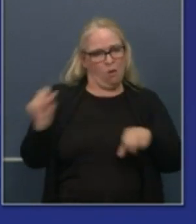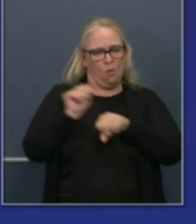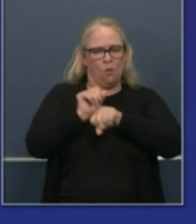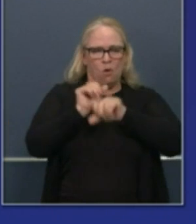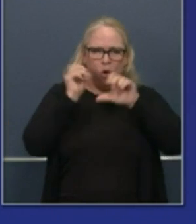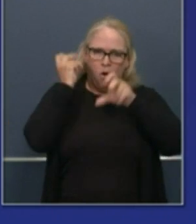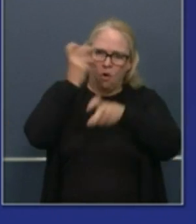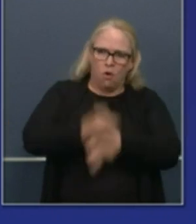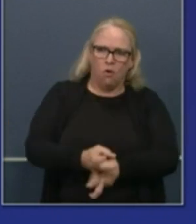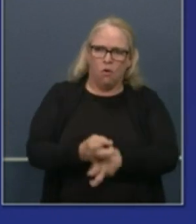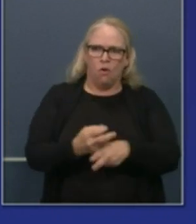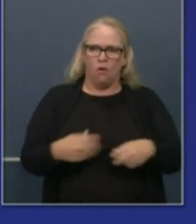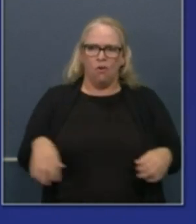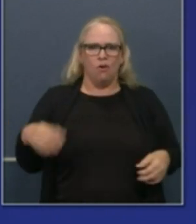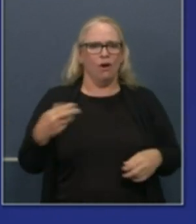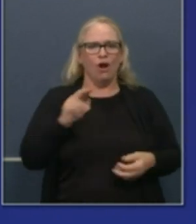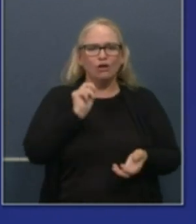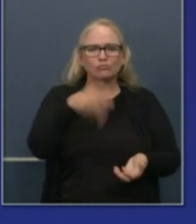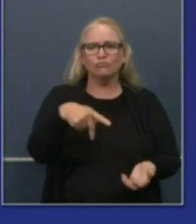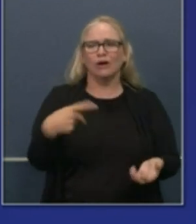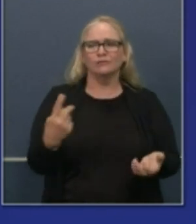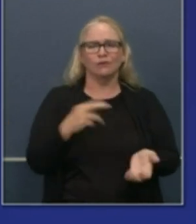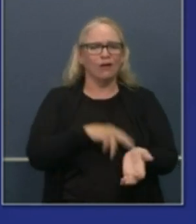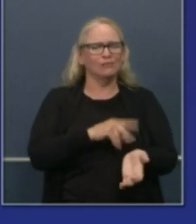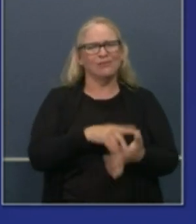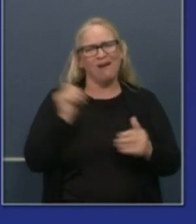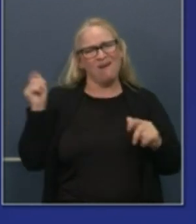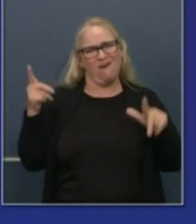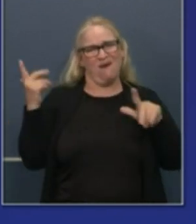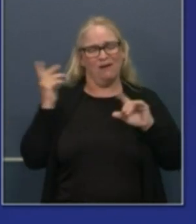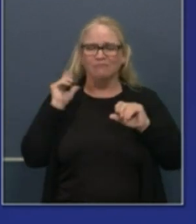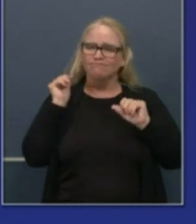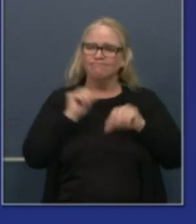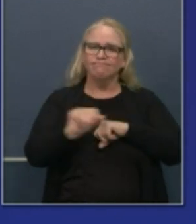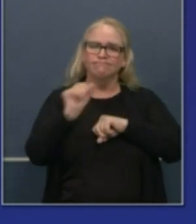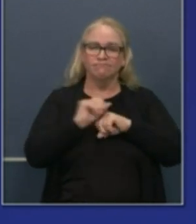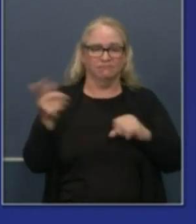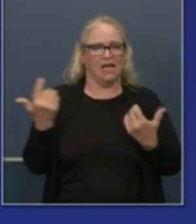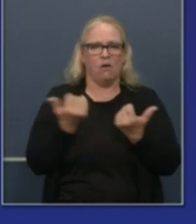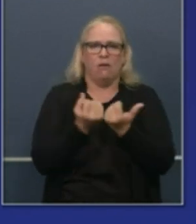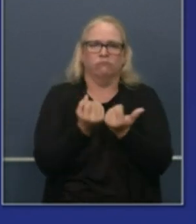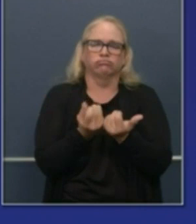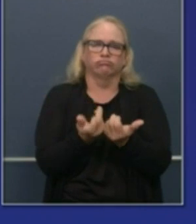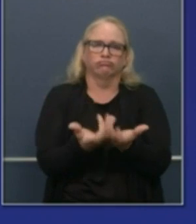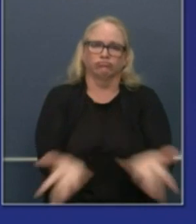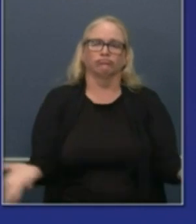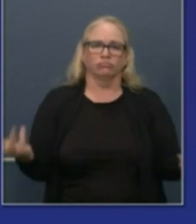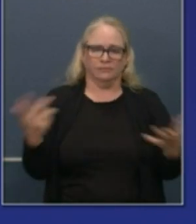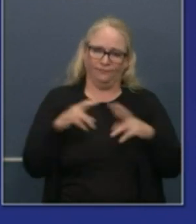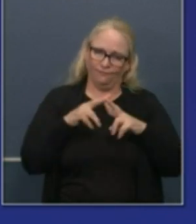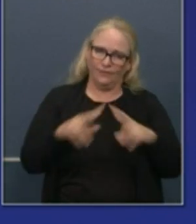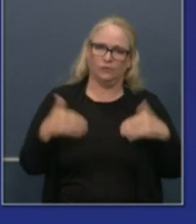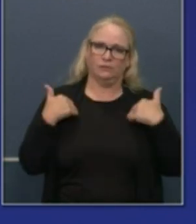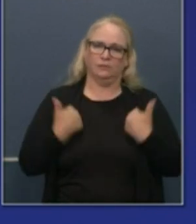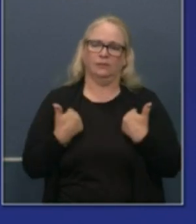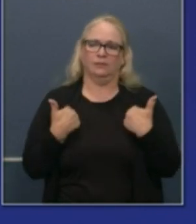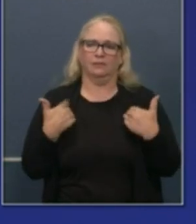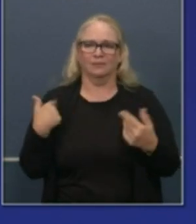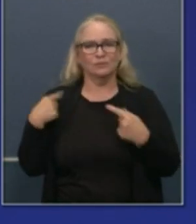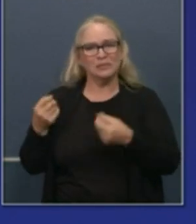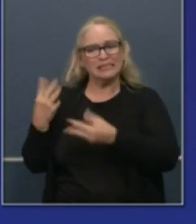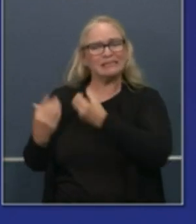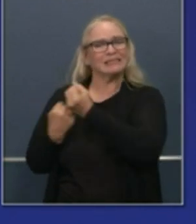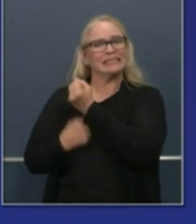nurse practitioners that are being stretched and we are helping to provide some semblance of support